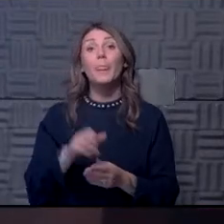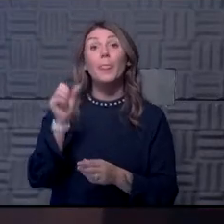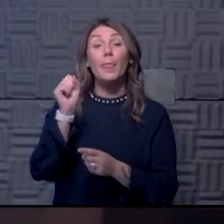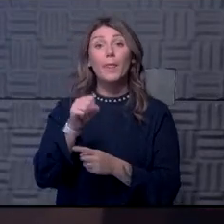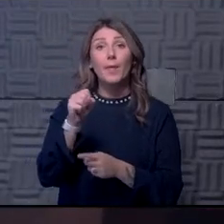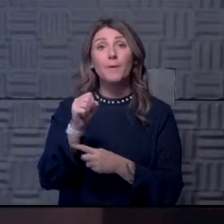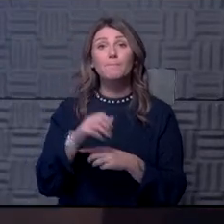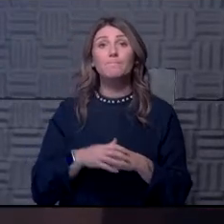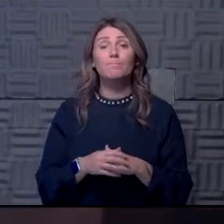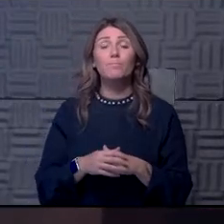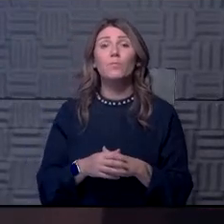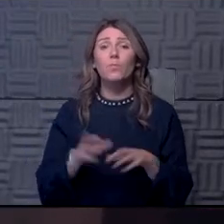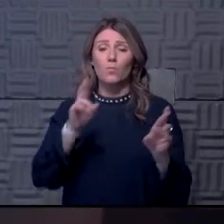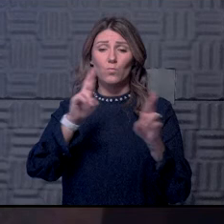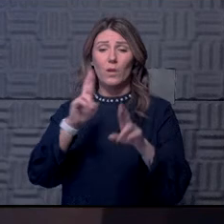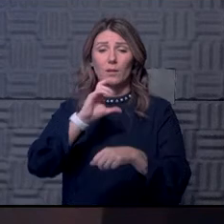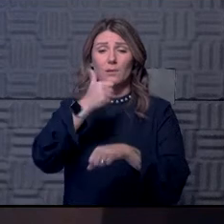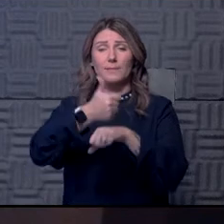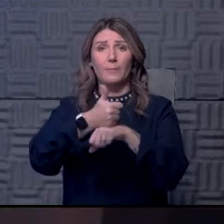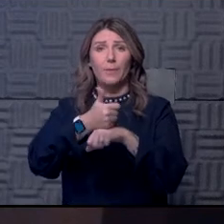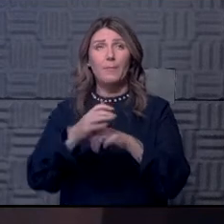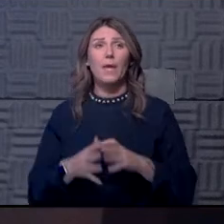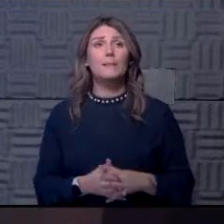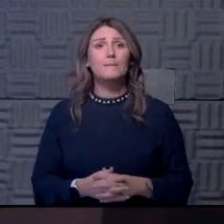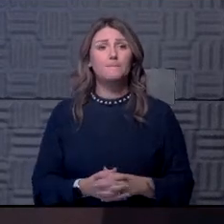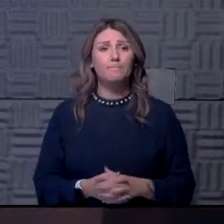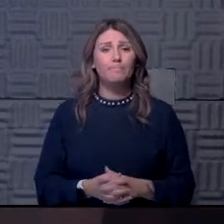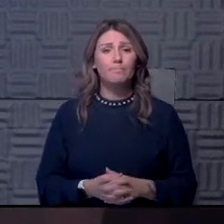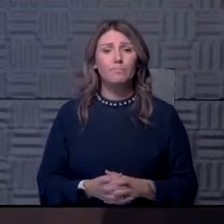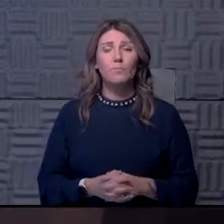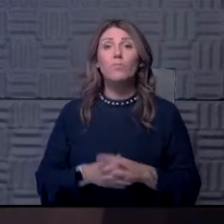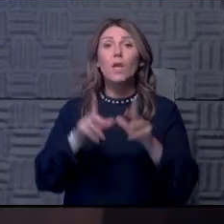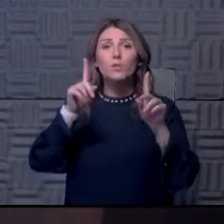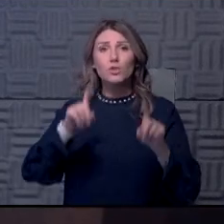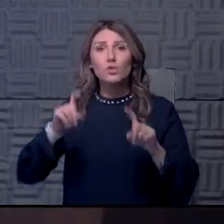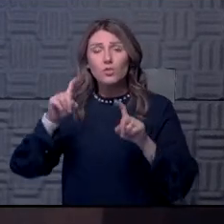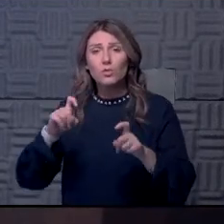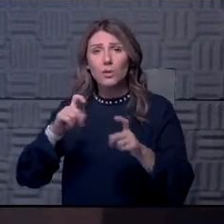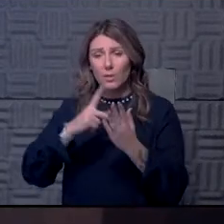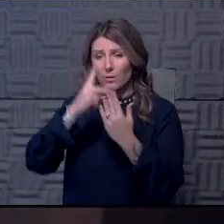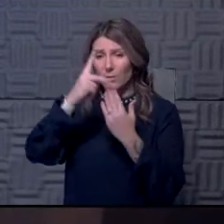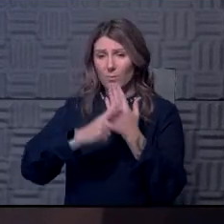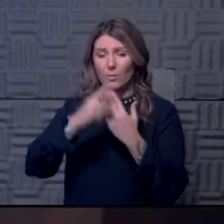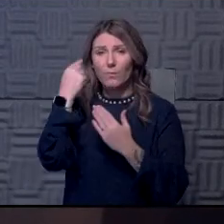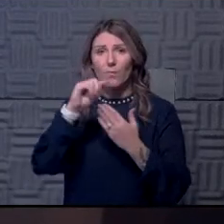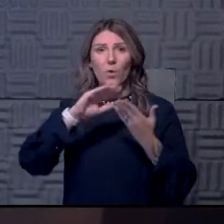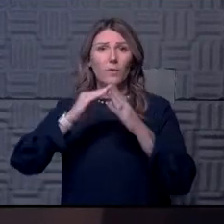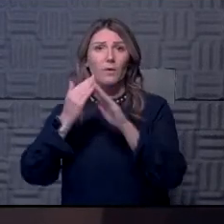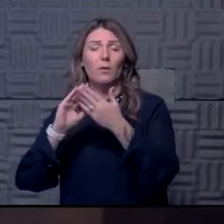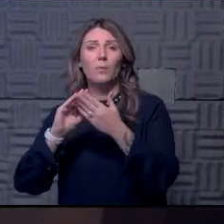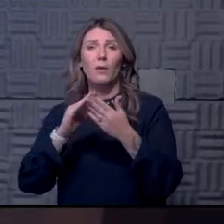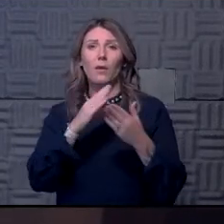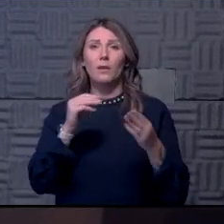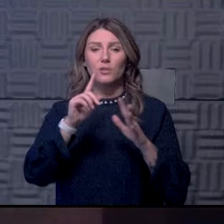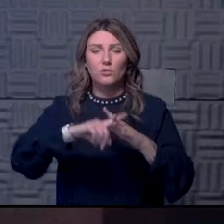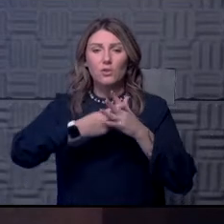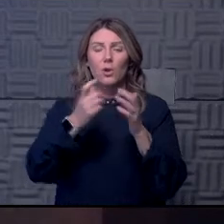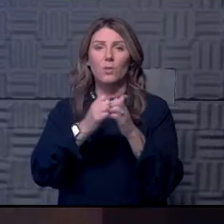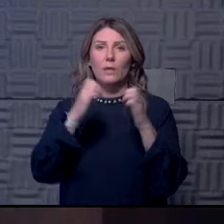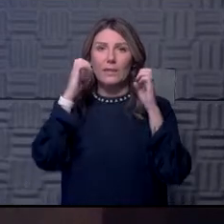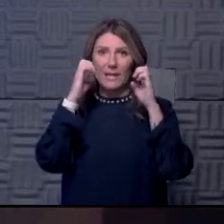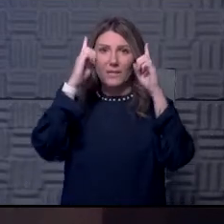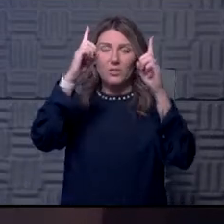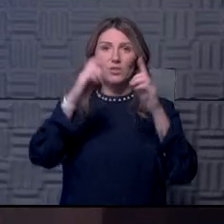we're getting ready to implement a, um, a screening program for the community and we've started with educations.